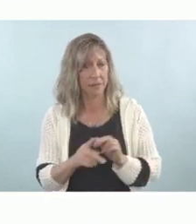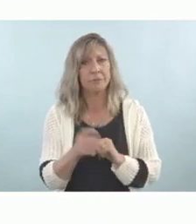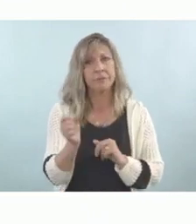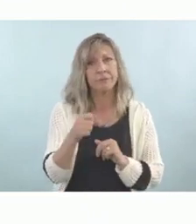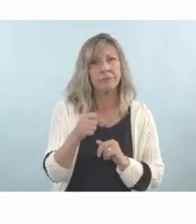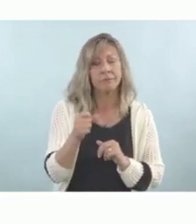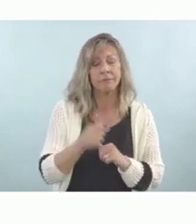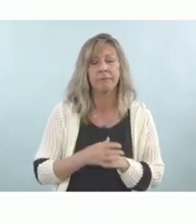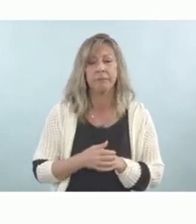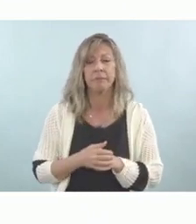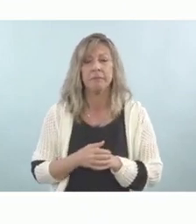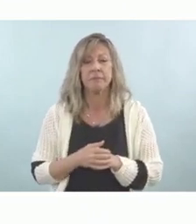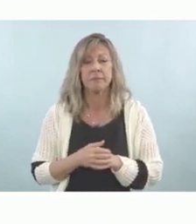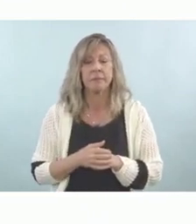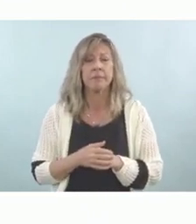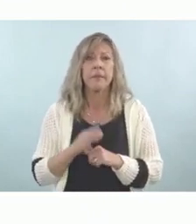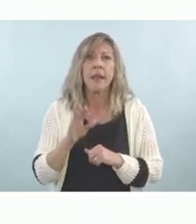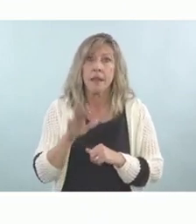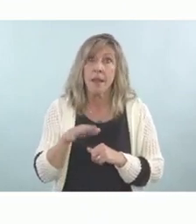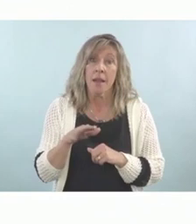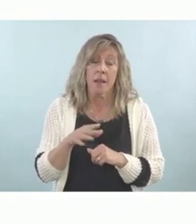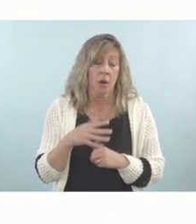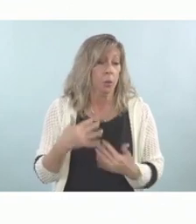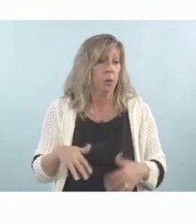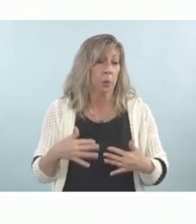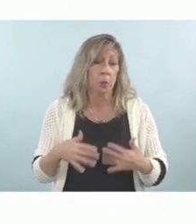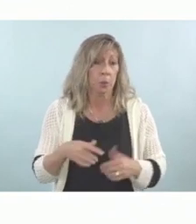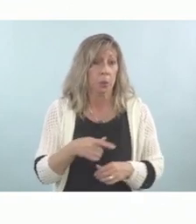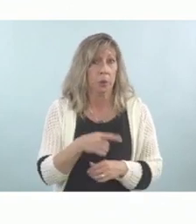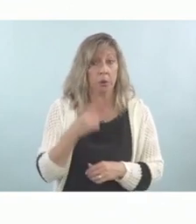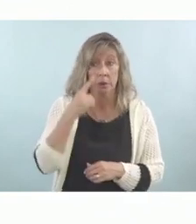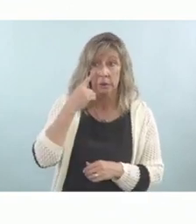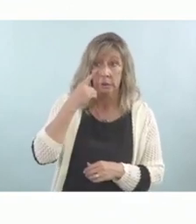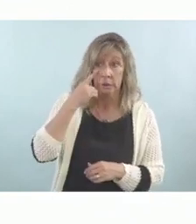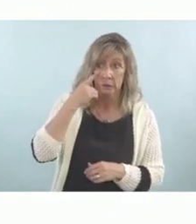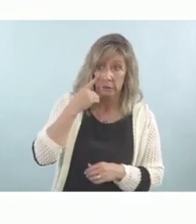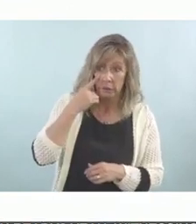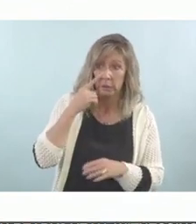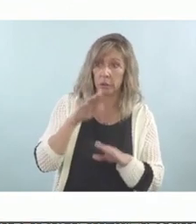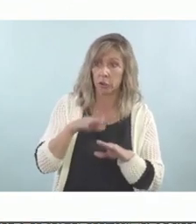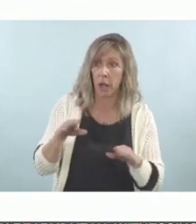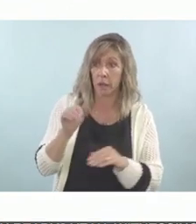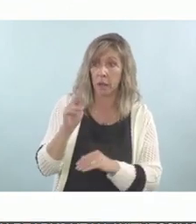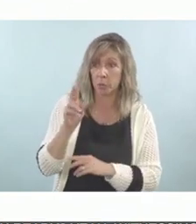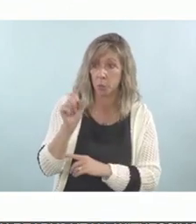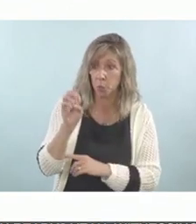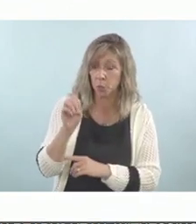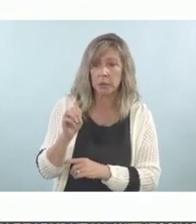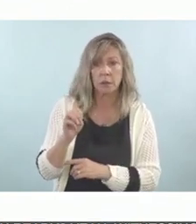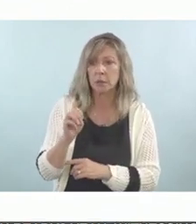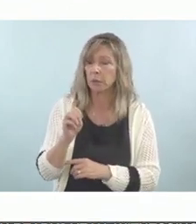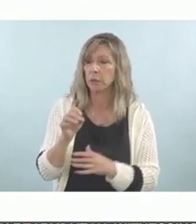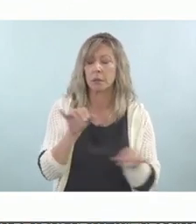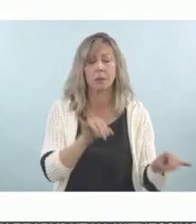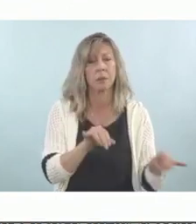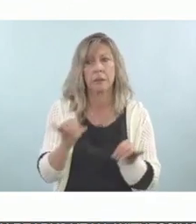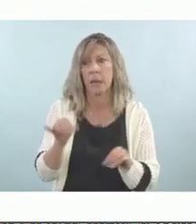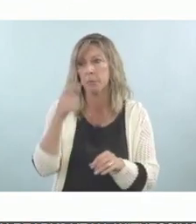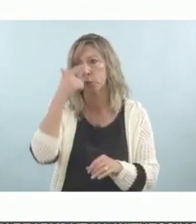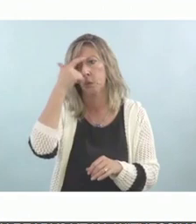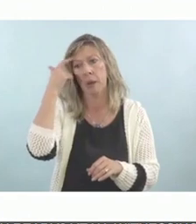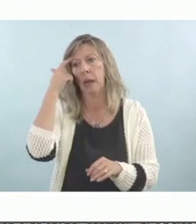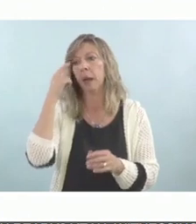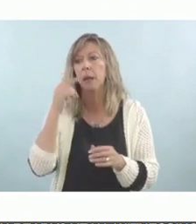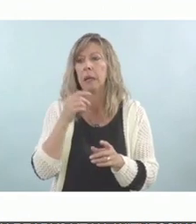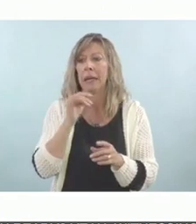Yeah, witnessing child abuse is just as traumatic as experiencing child abuse. Witnessing violence can be just as traumatic